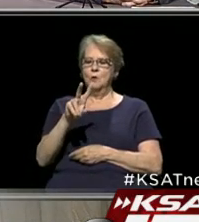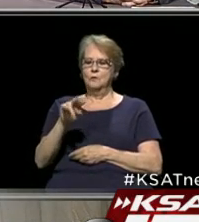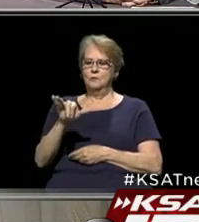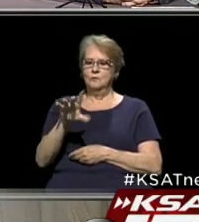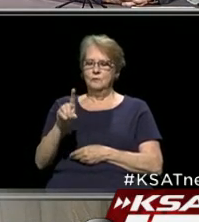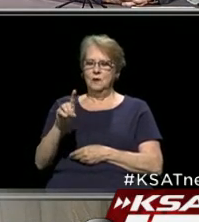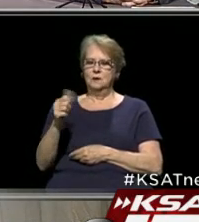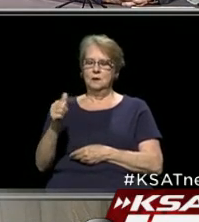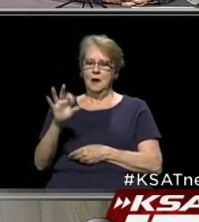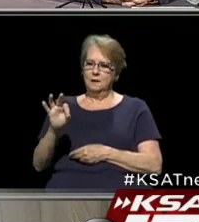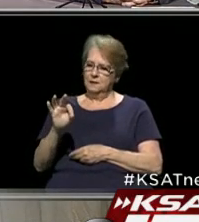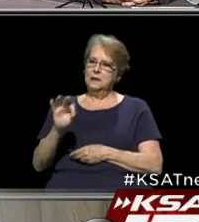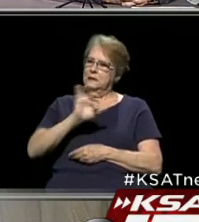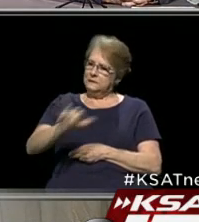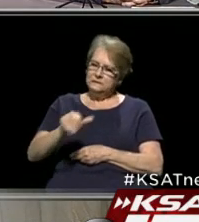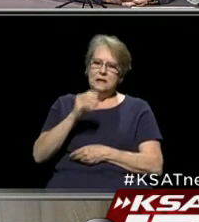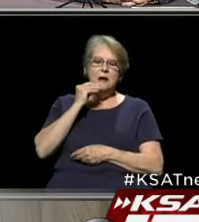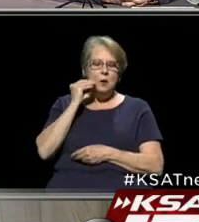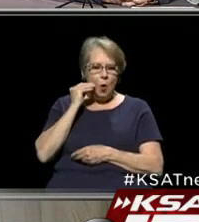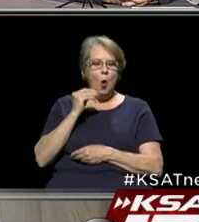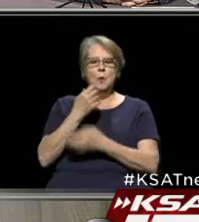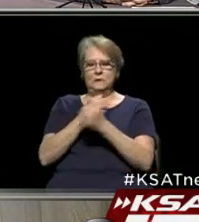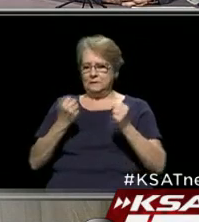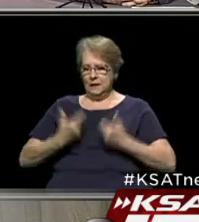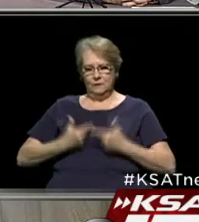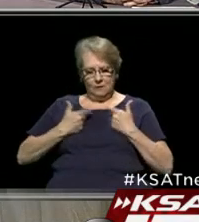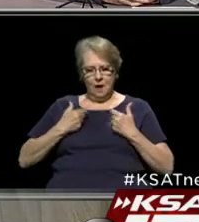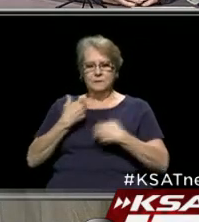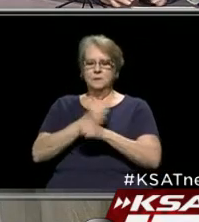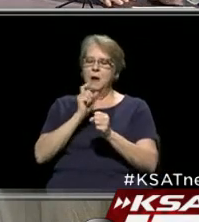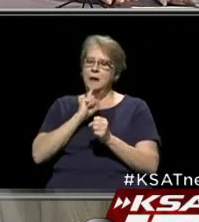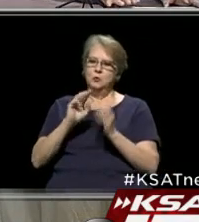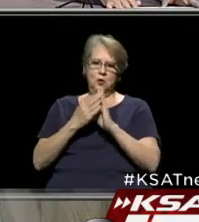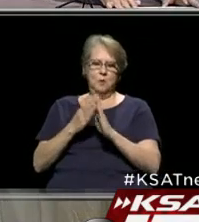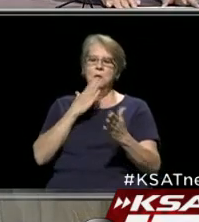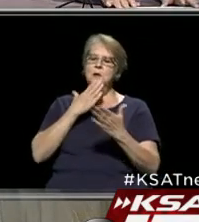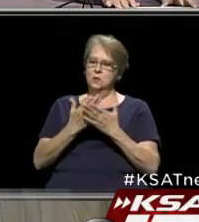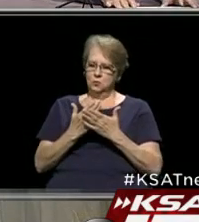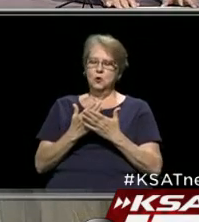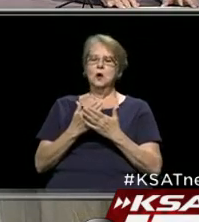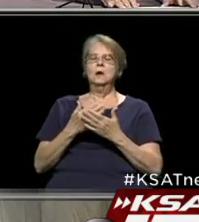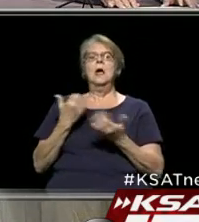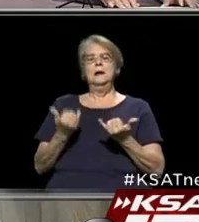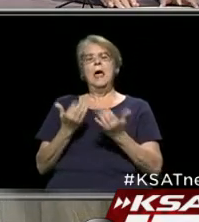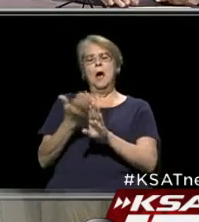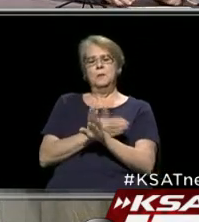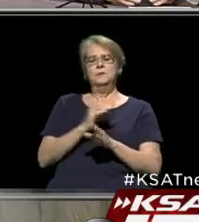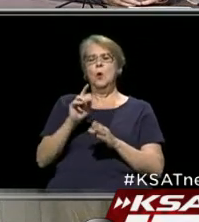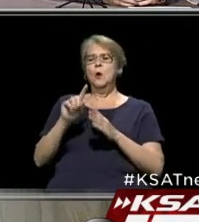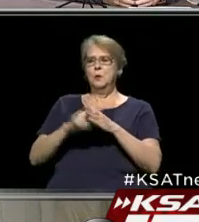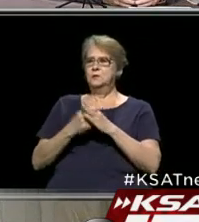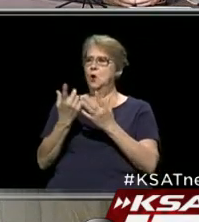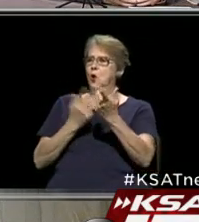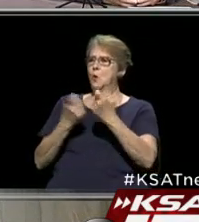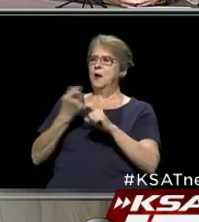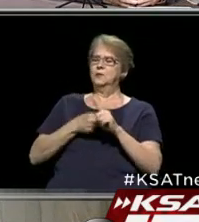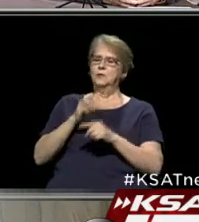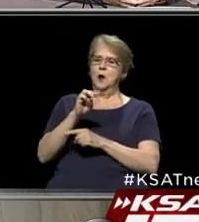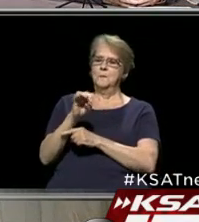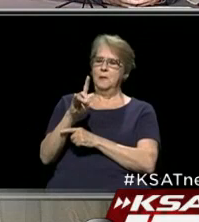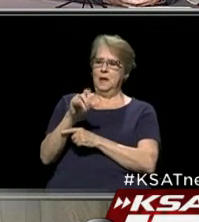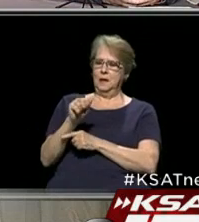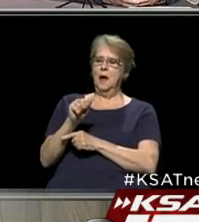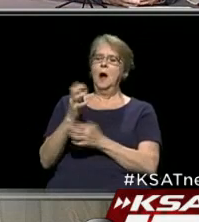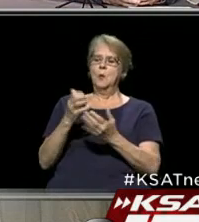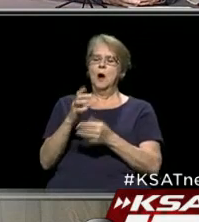lives. Let's stay the course and make sure that we have our community in good shape as we get through this. Now, before we go to questions from the media, I'm going to